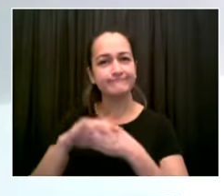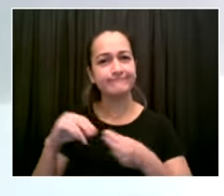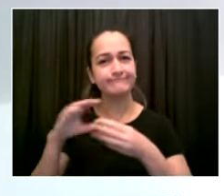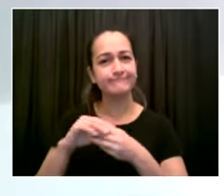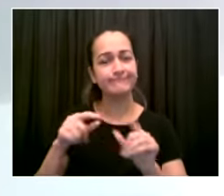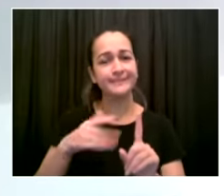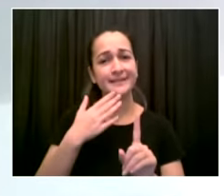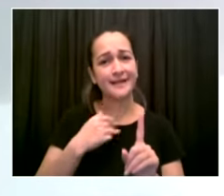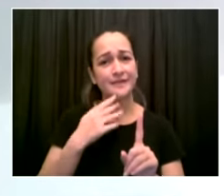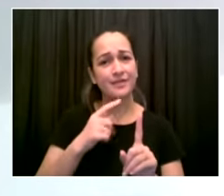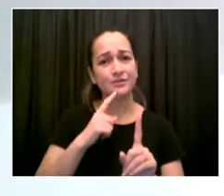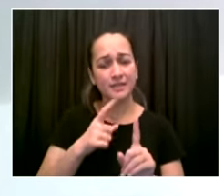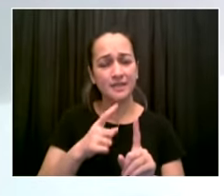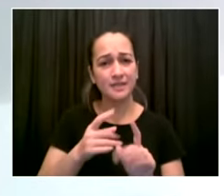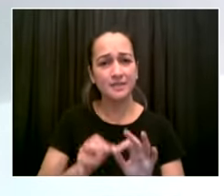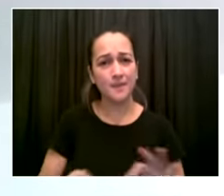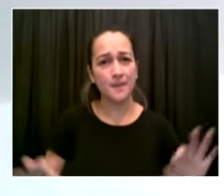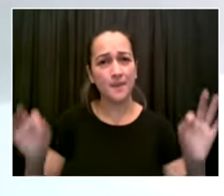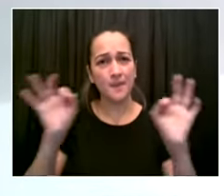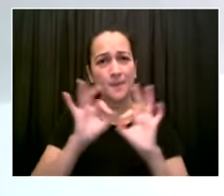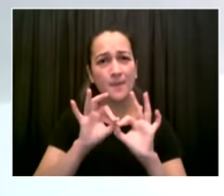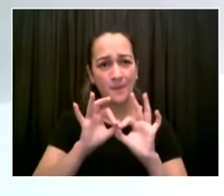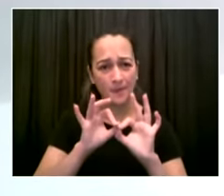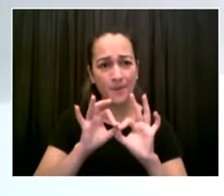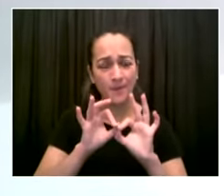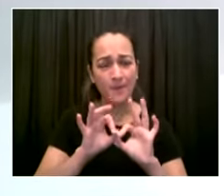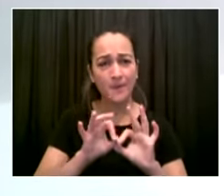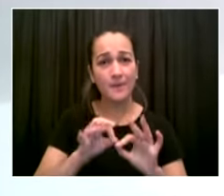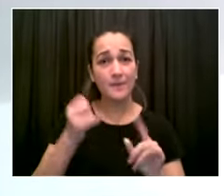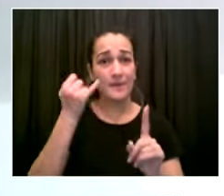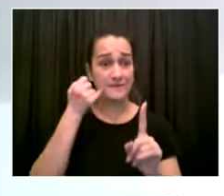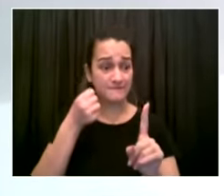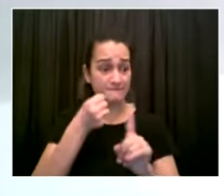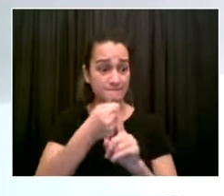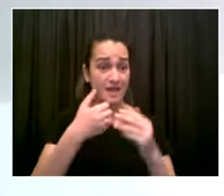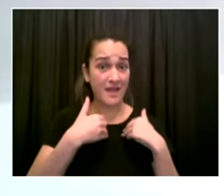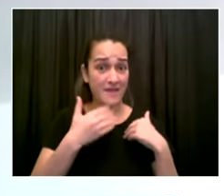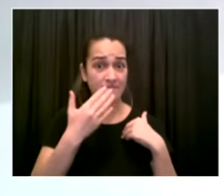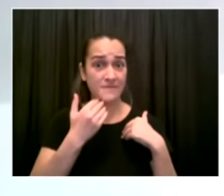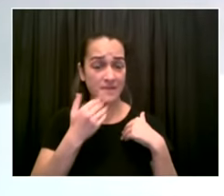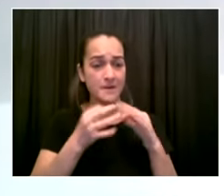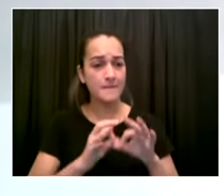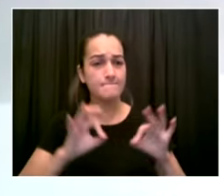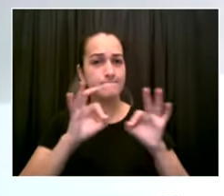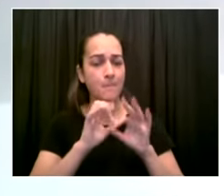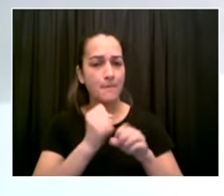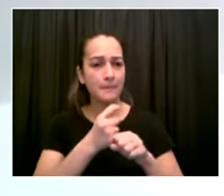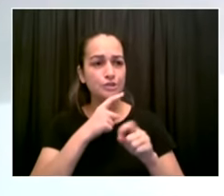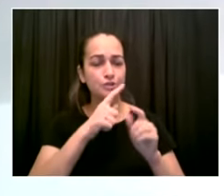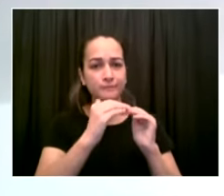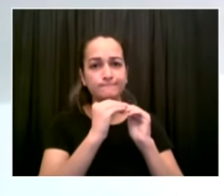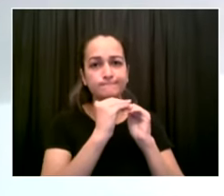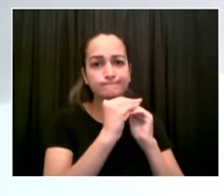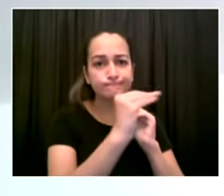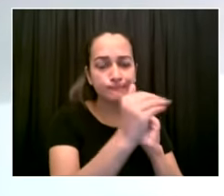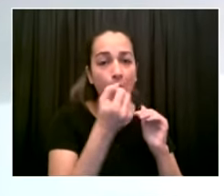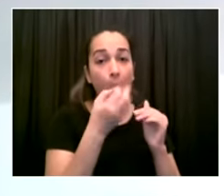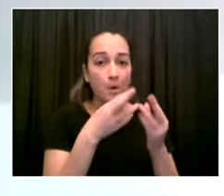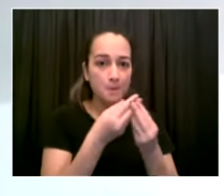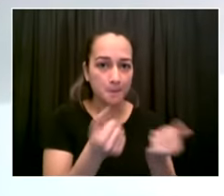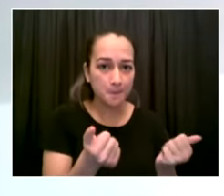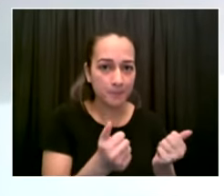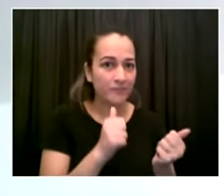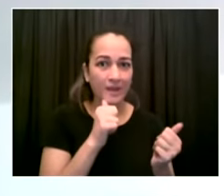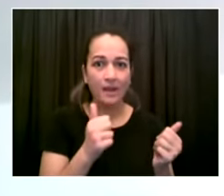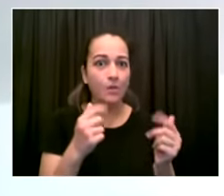uh outcomes and uh at vanderbilt we're going to have a center of excellence where we are working with rumsey and